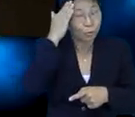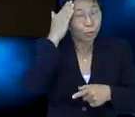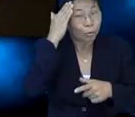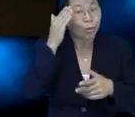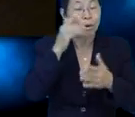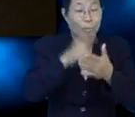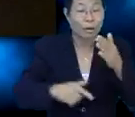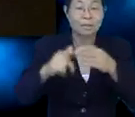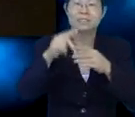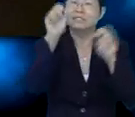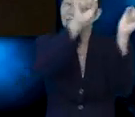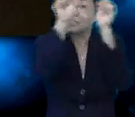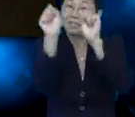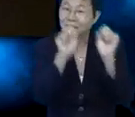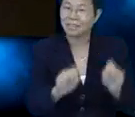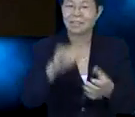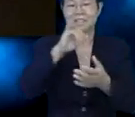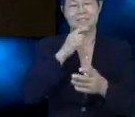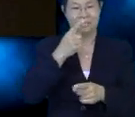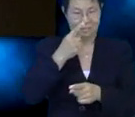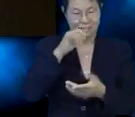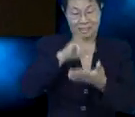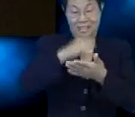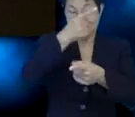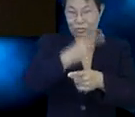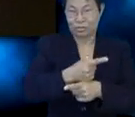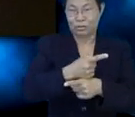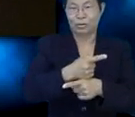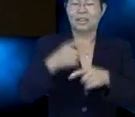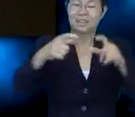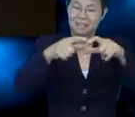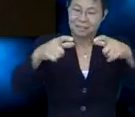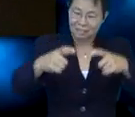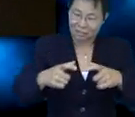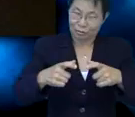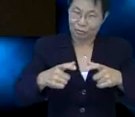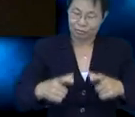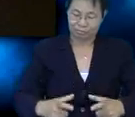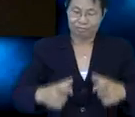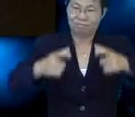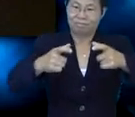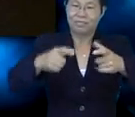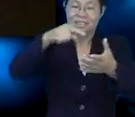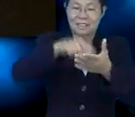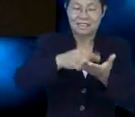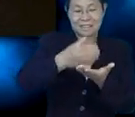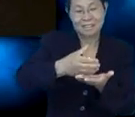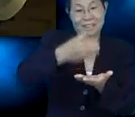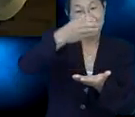box. Do you know what its shape is? That's right. It's a cube.